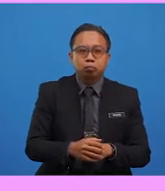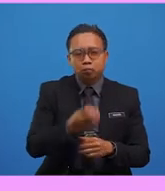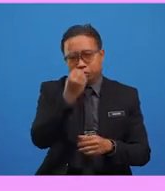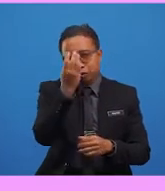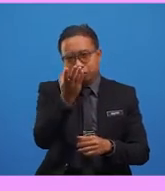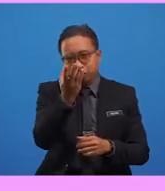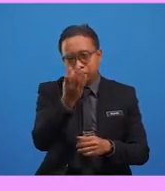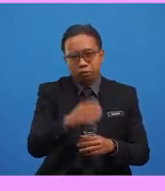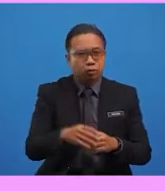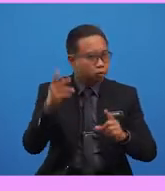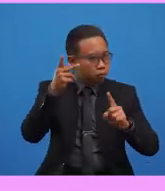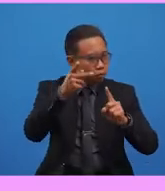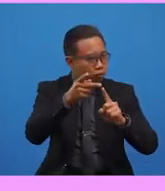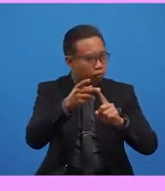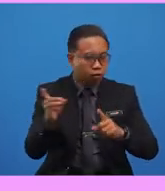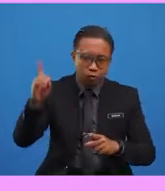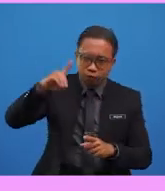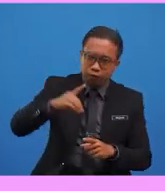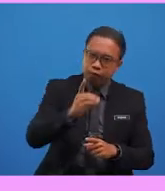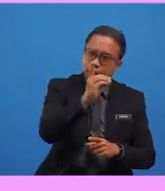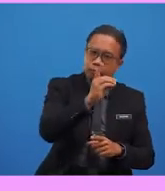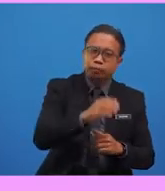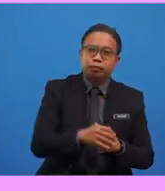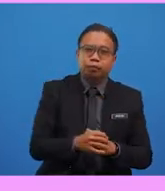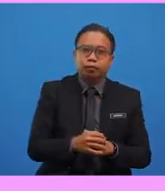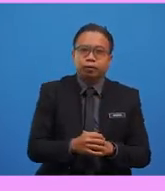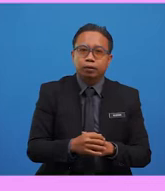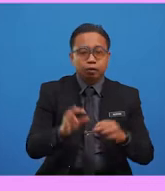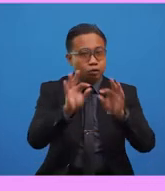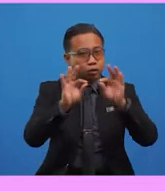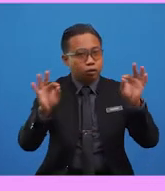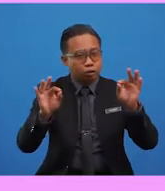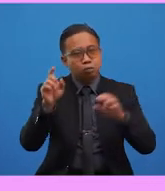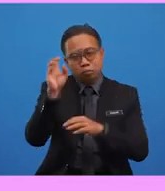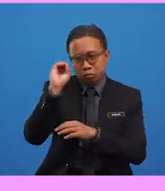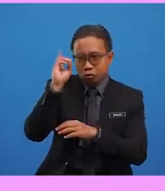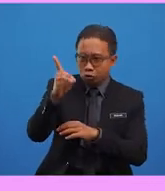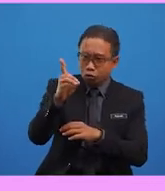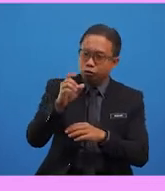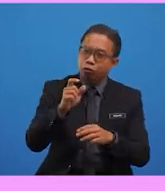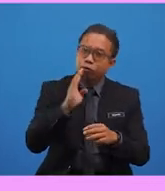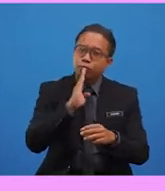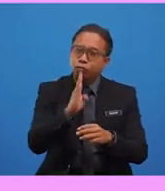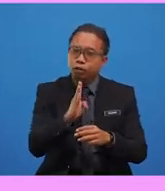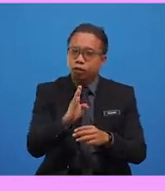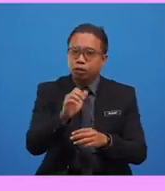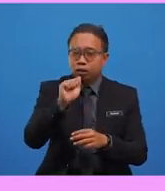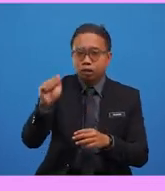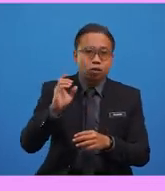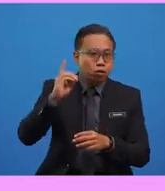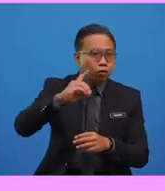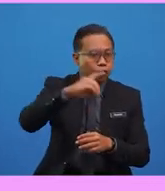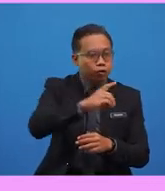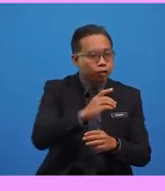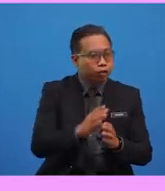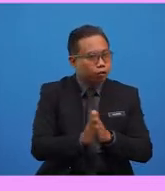specific dolphin? Then, the sentence should be like this. A dolphin can only sleep with